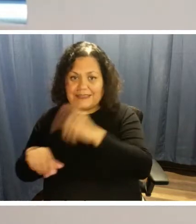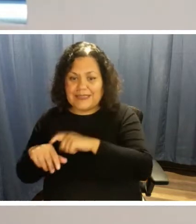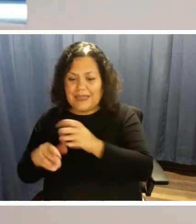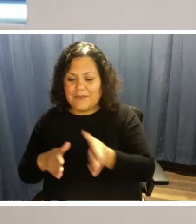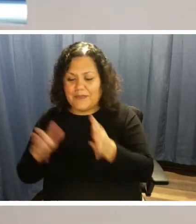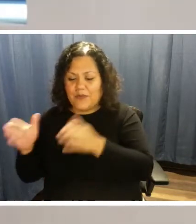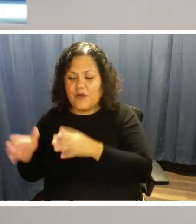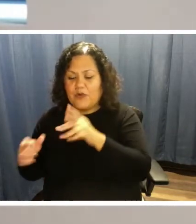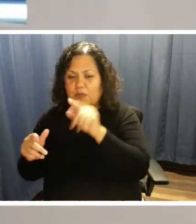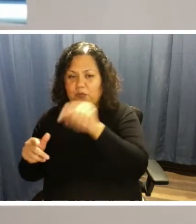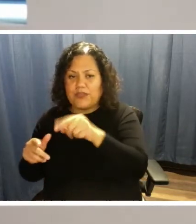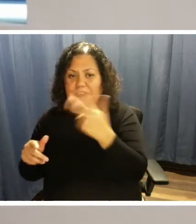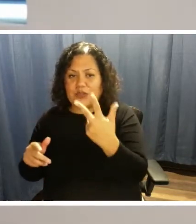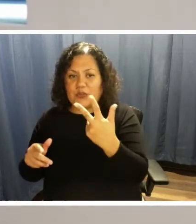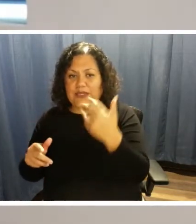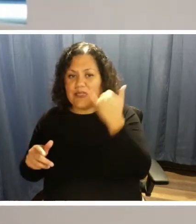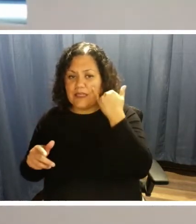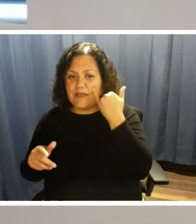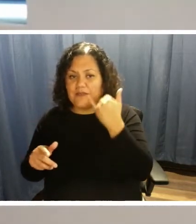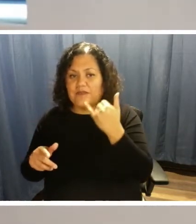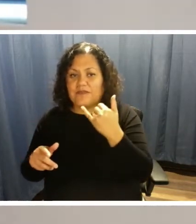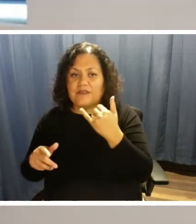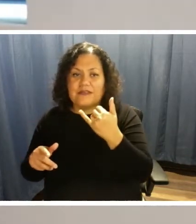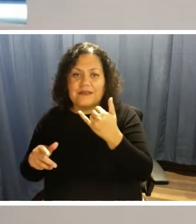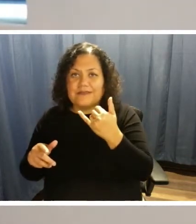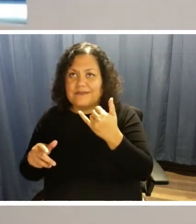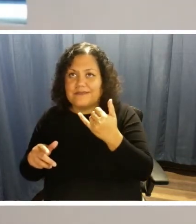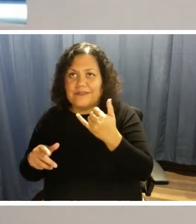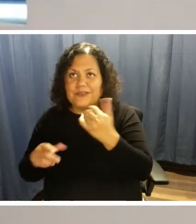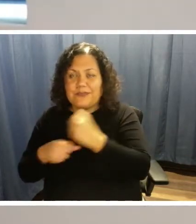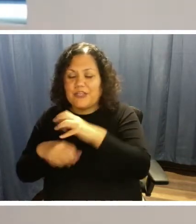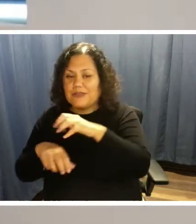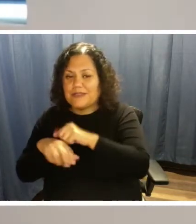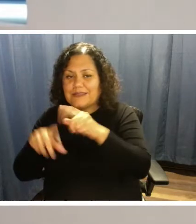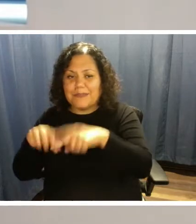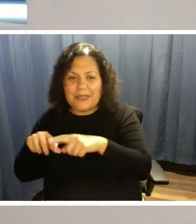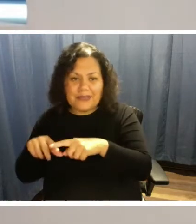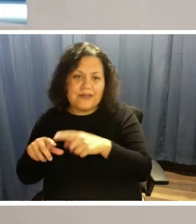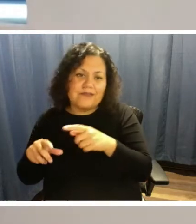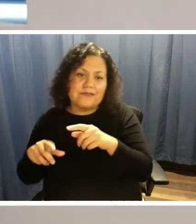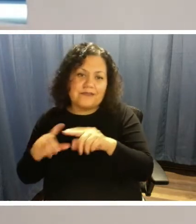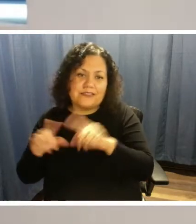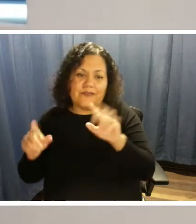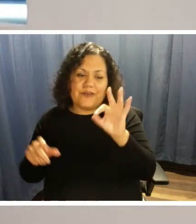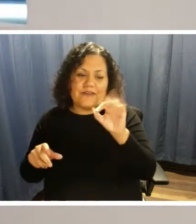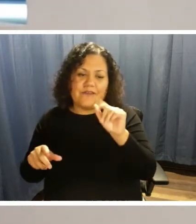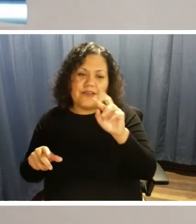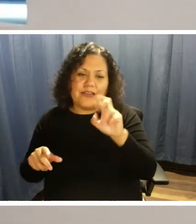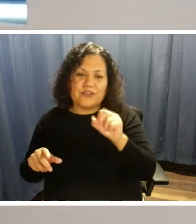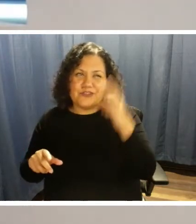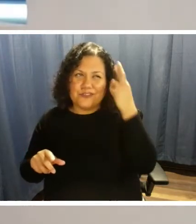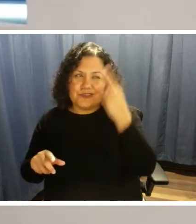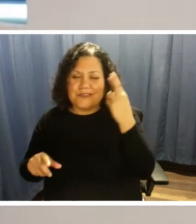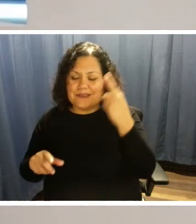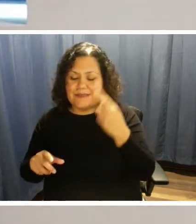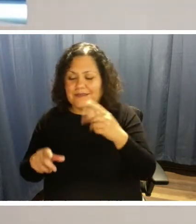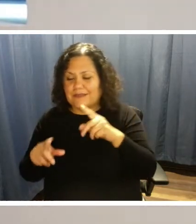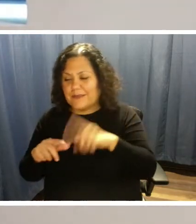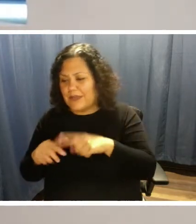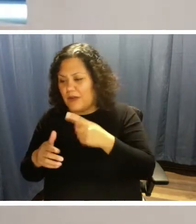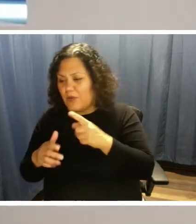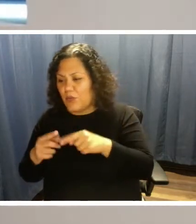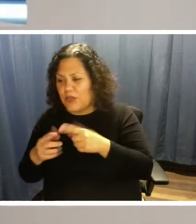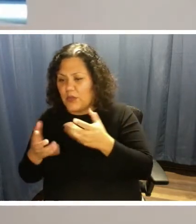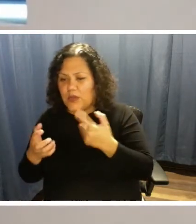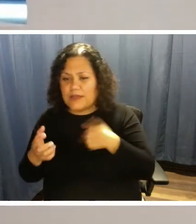if it's based on different factors that come into how you determine when you want us to pick you up. So if